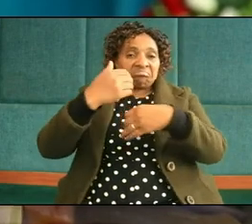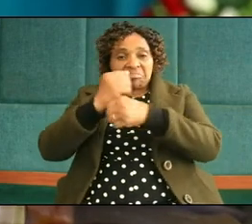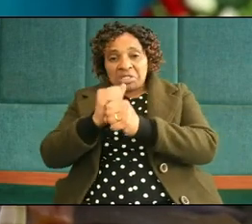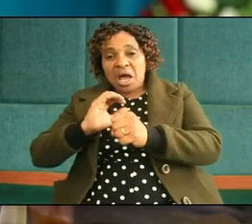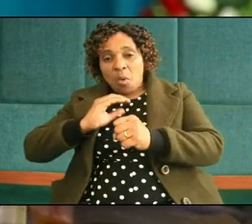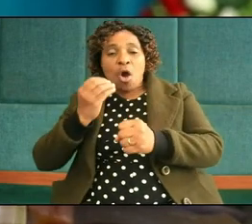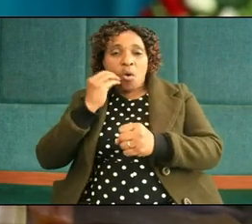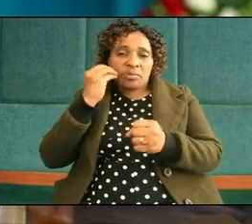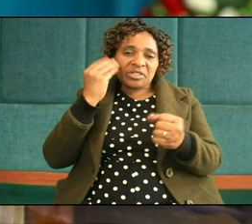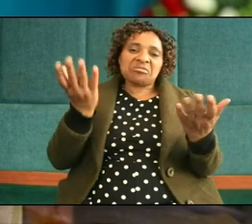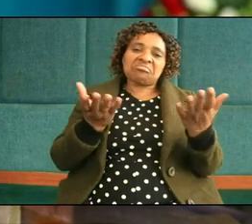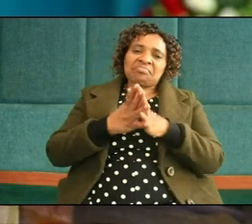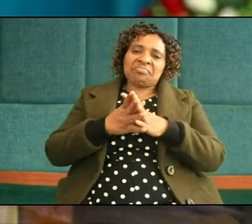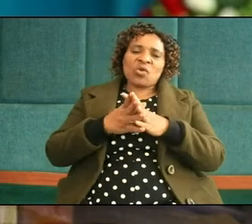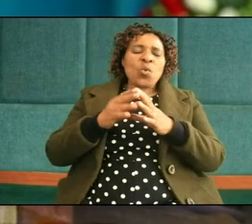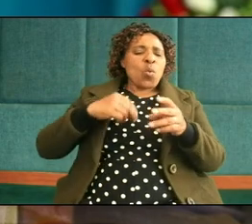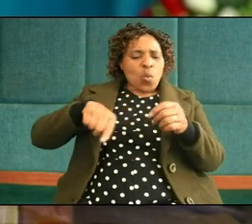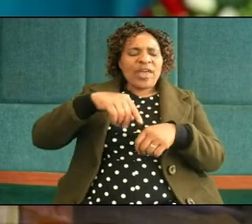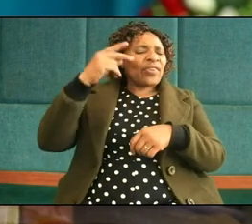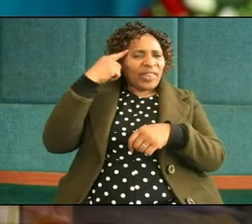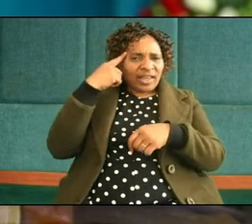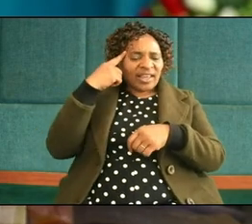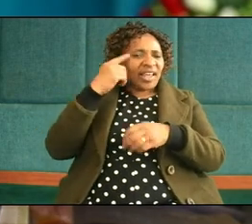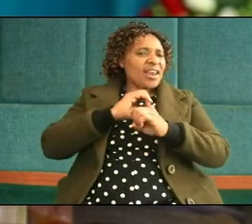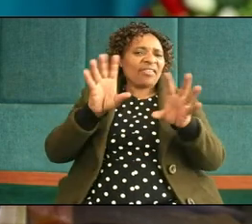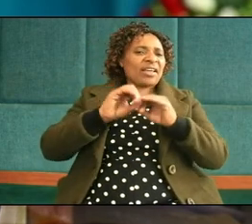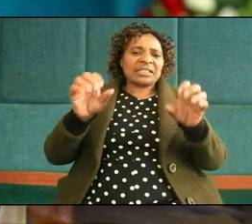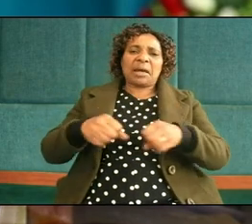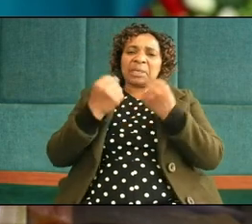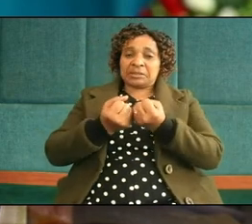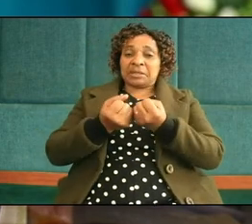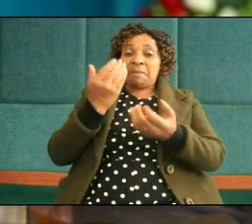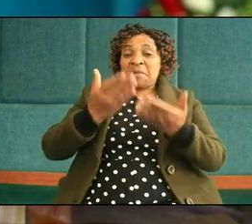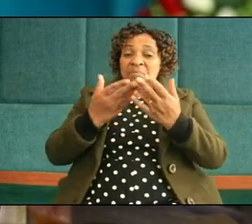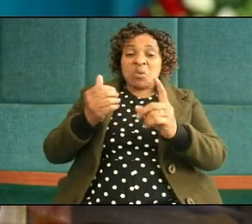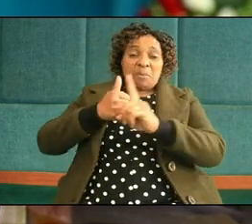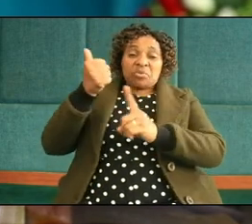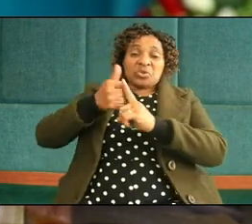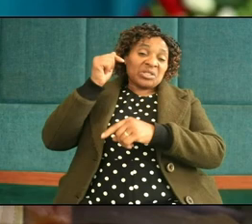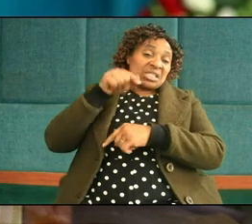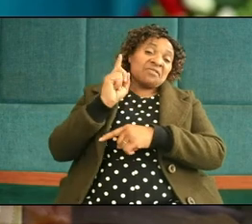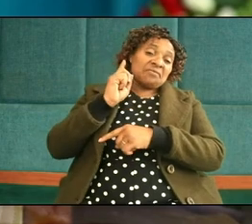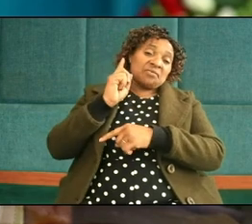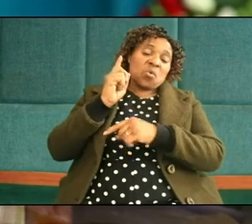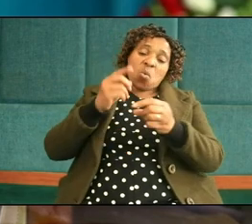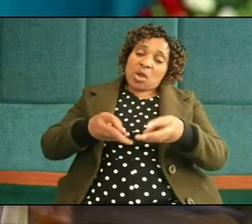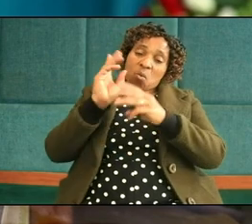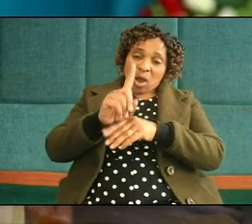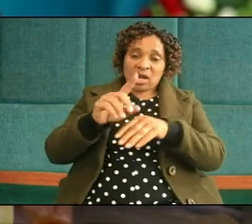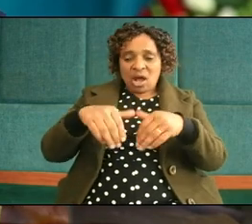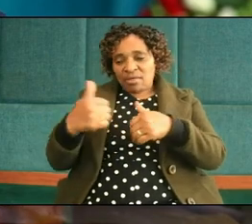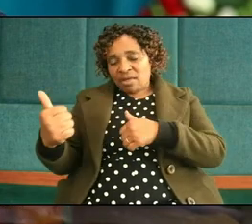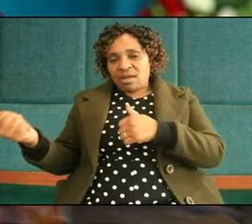maybe we think that it has happened maybe you have been abused yourself in one way or another